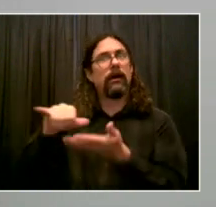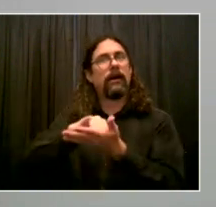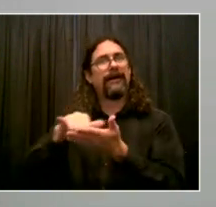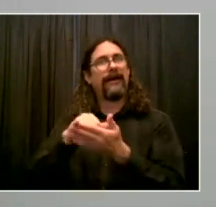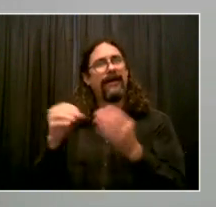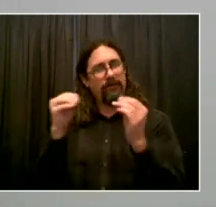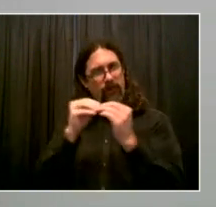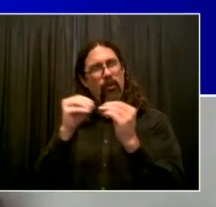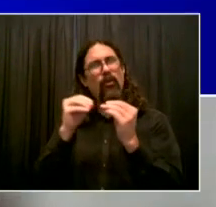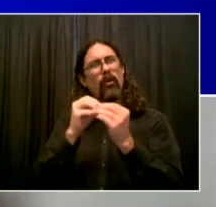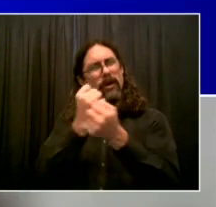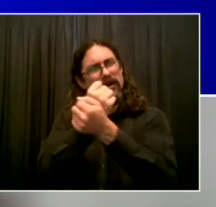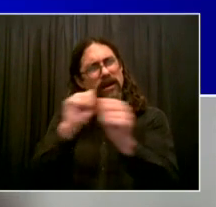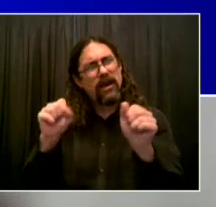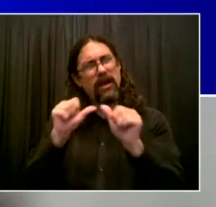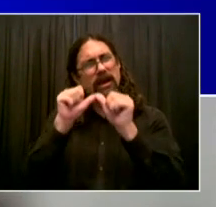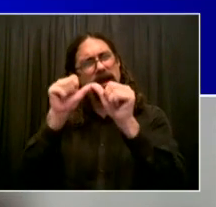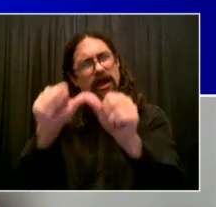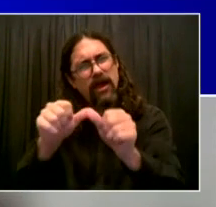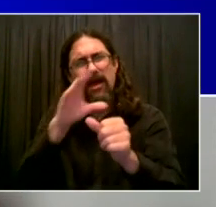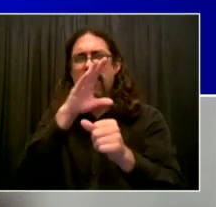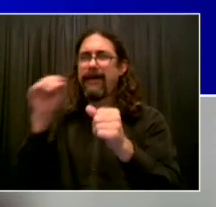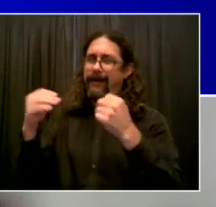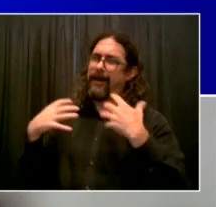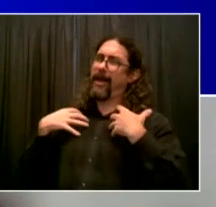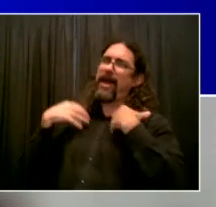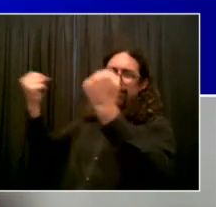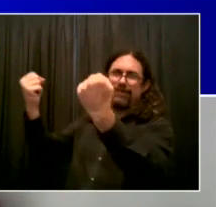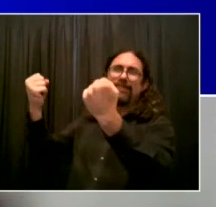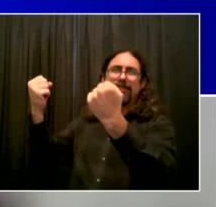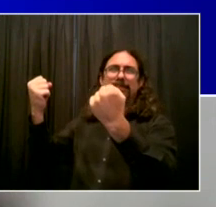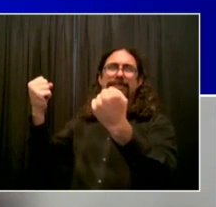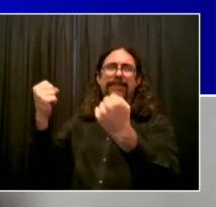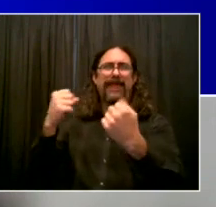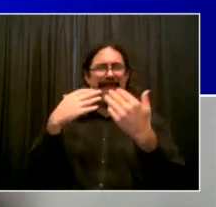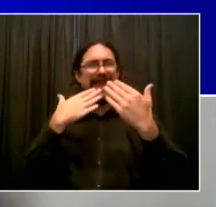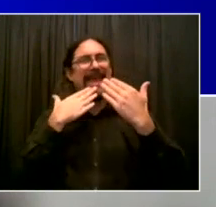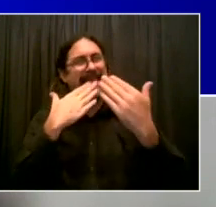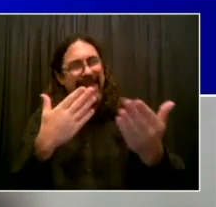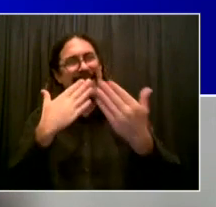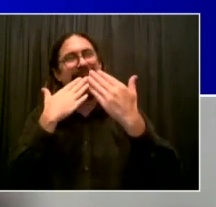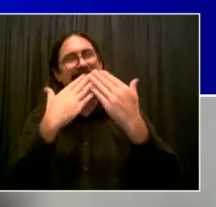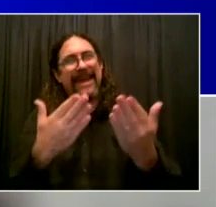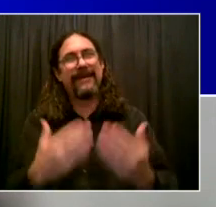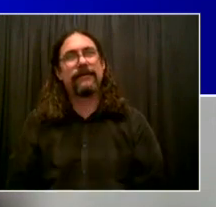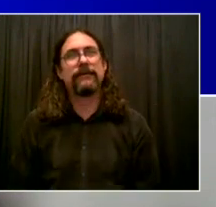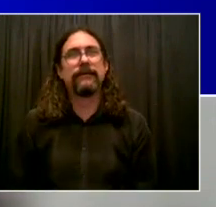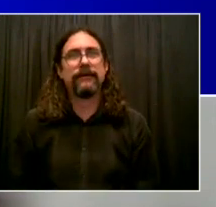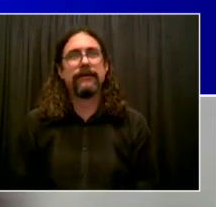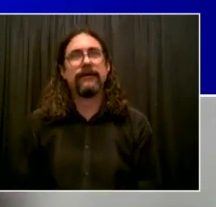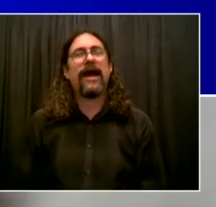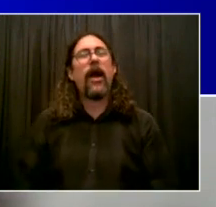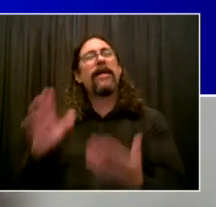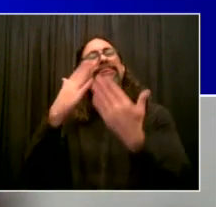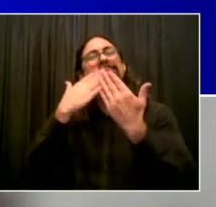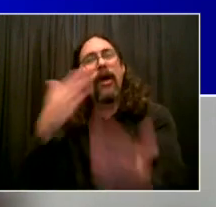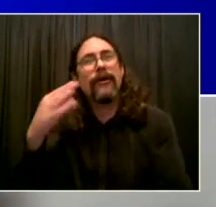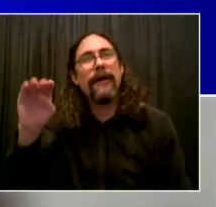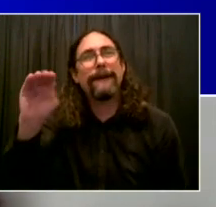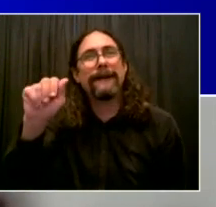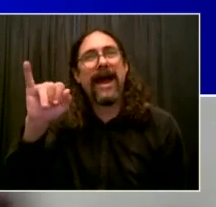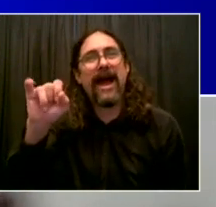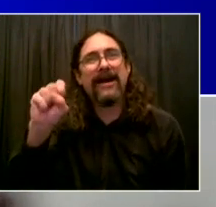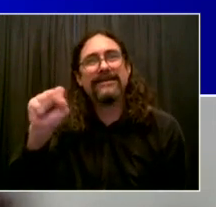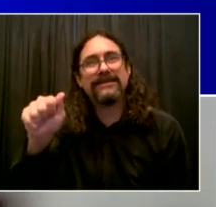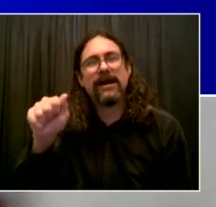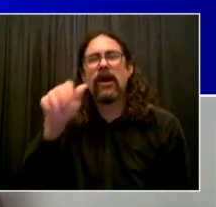everyone. Thank you. Thank you for the great work you've been doing. It is literally life saving and it's people like you that are